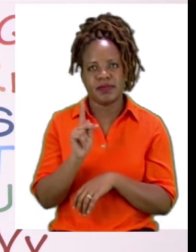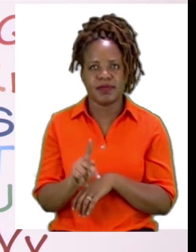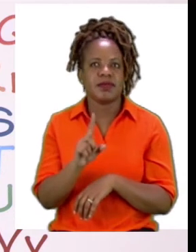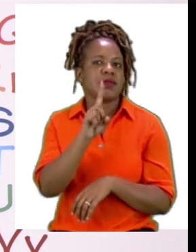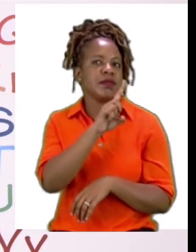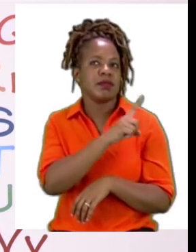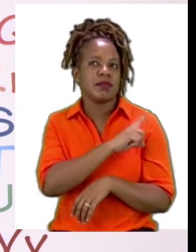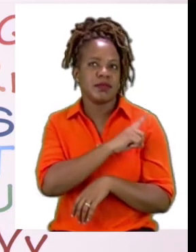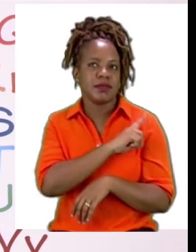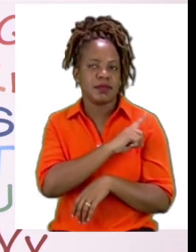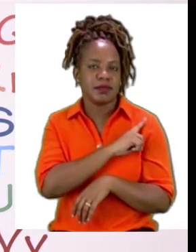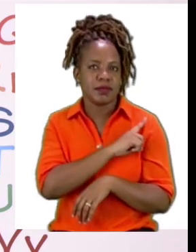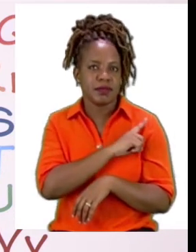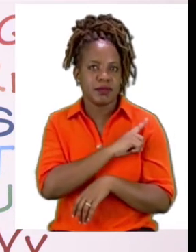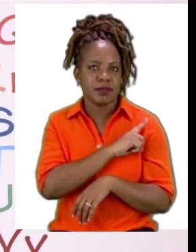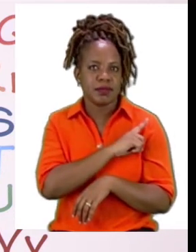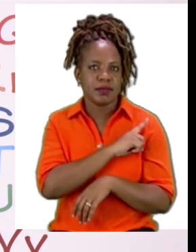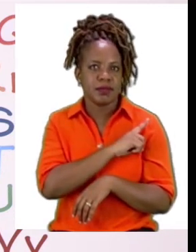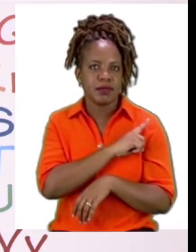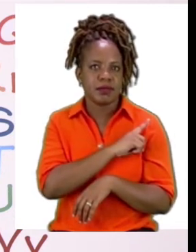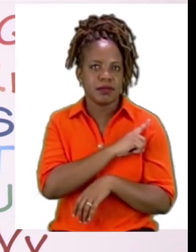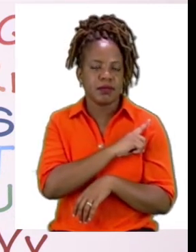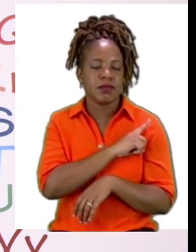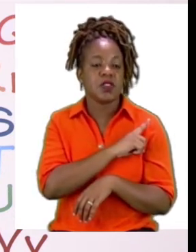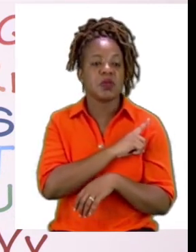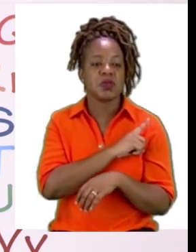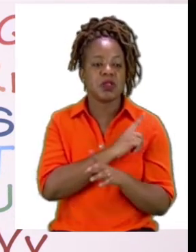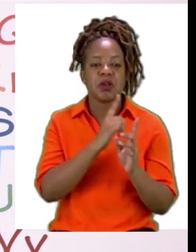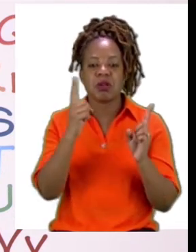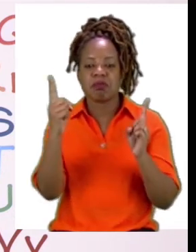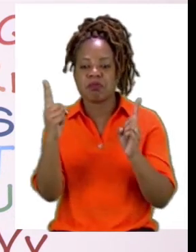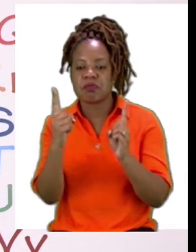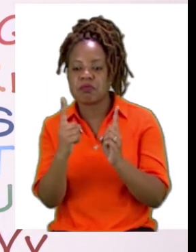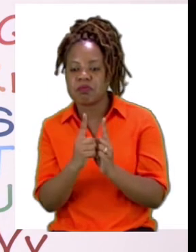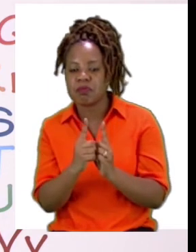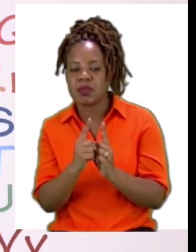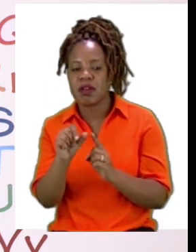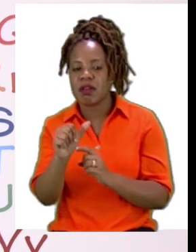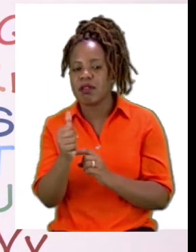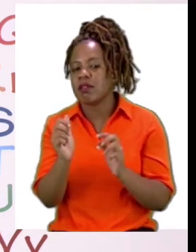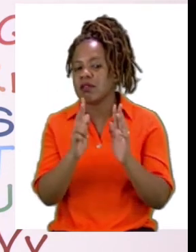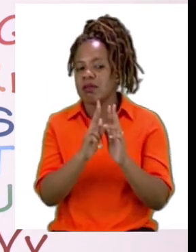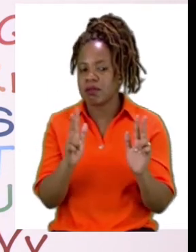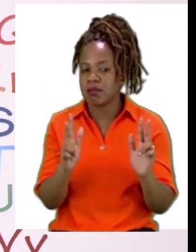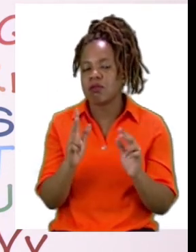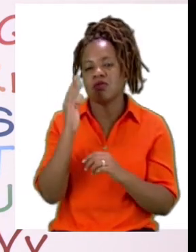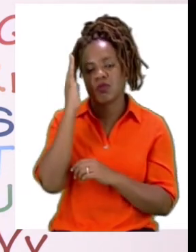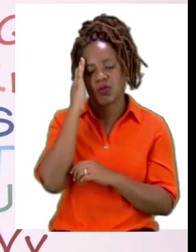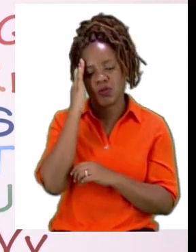make sure that whoever we see afterwards, we are staying safe from them and to protect them as well.